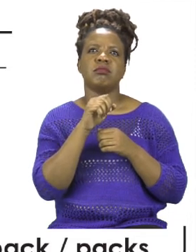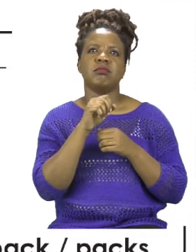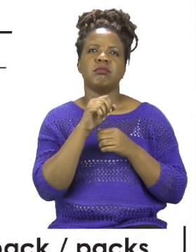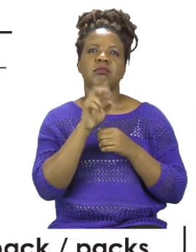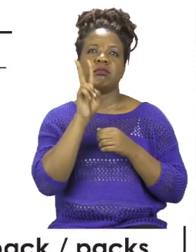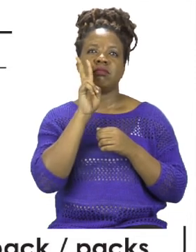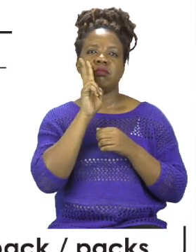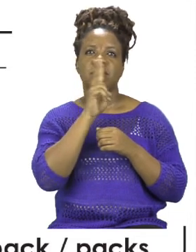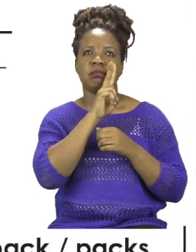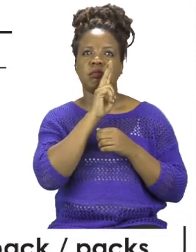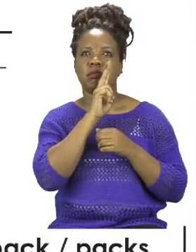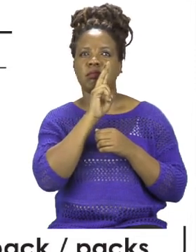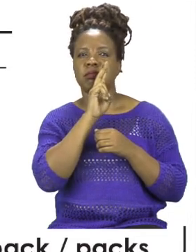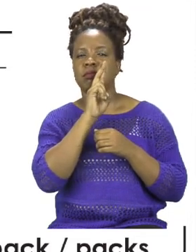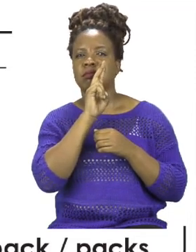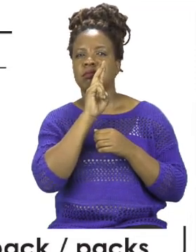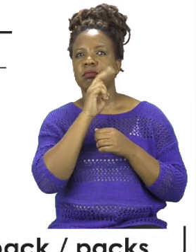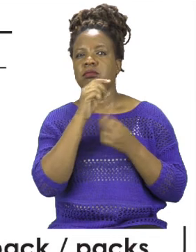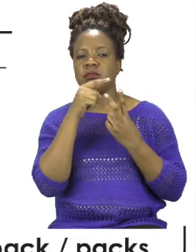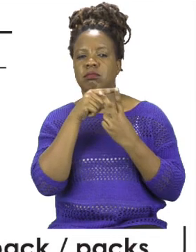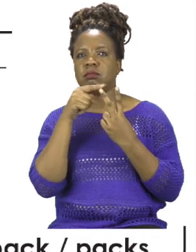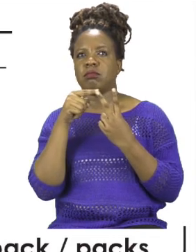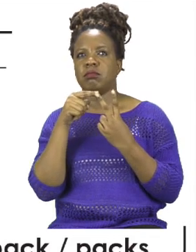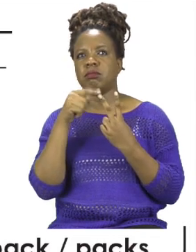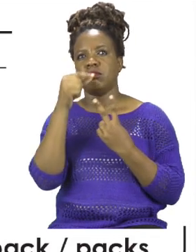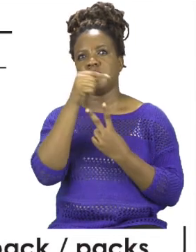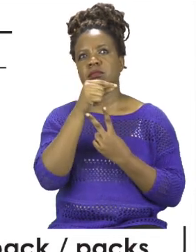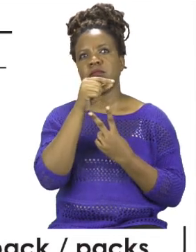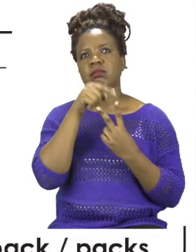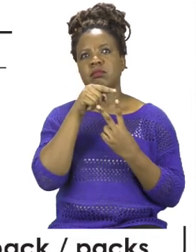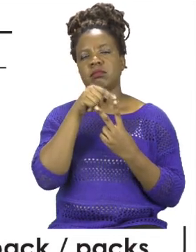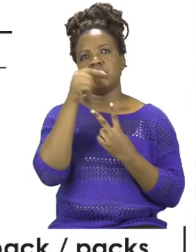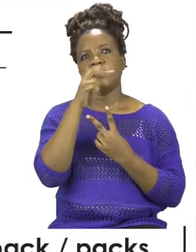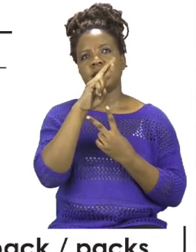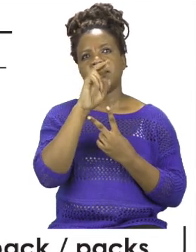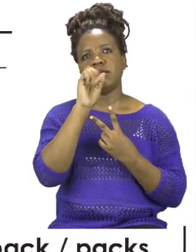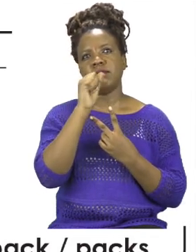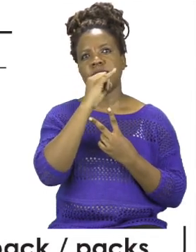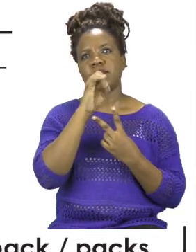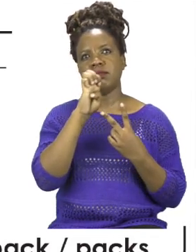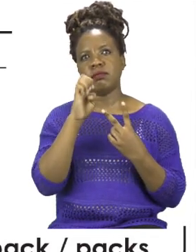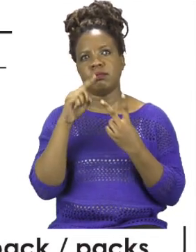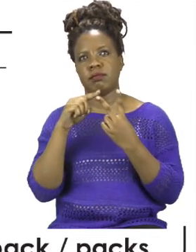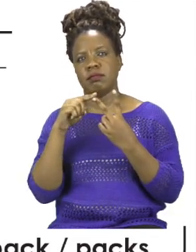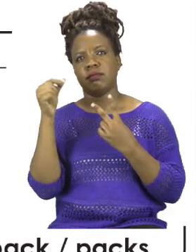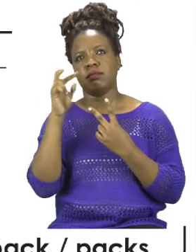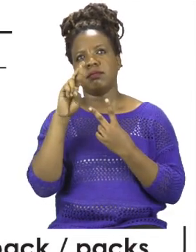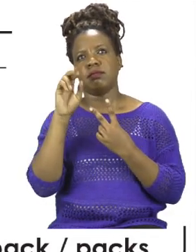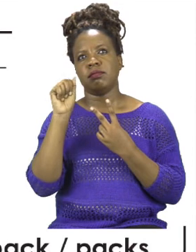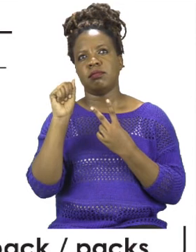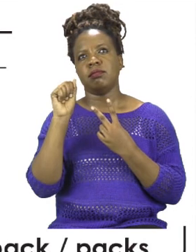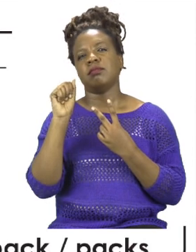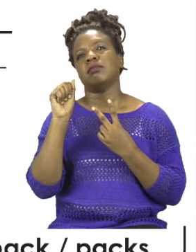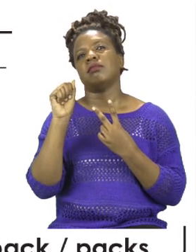grazes. We have to first look at the subject, which is the noun. The noun we have been given